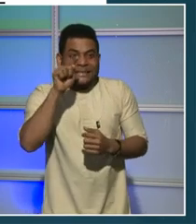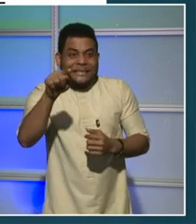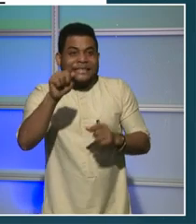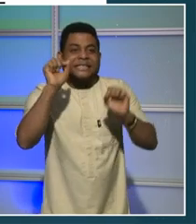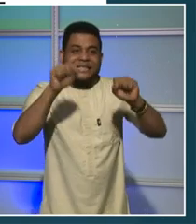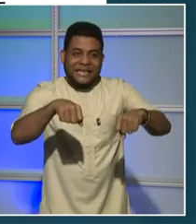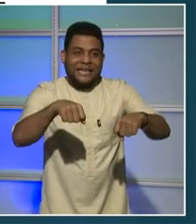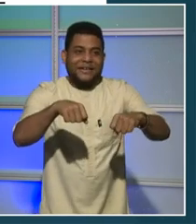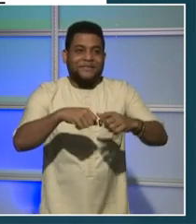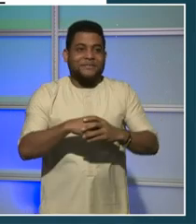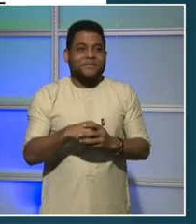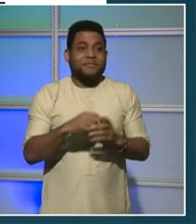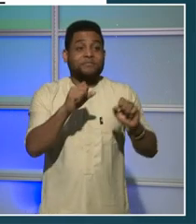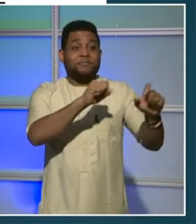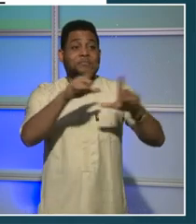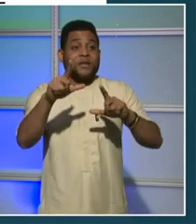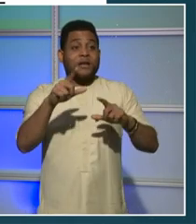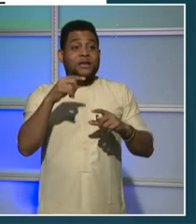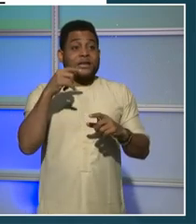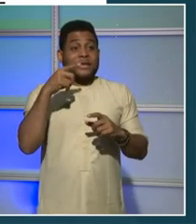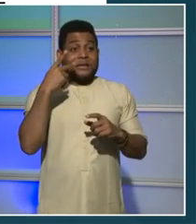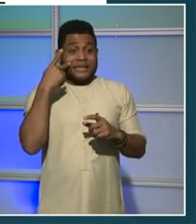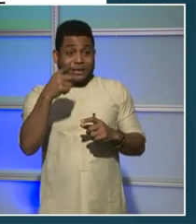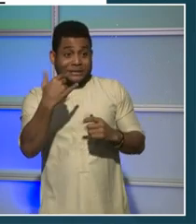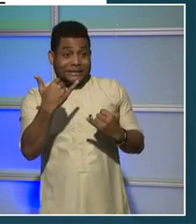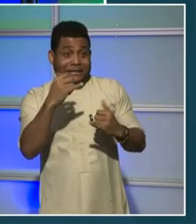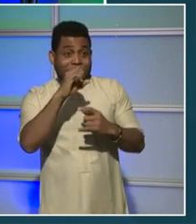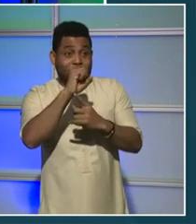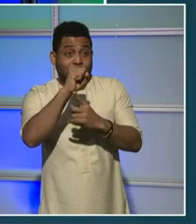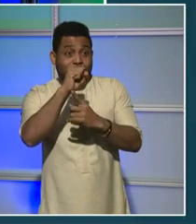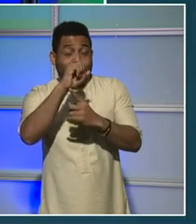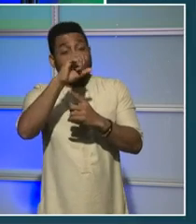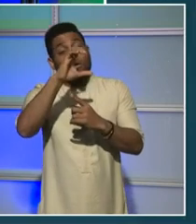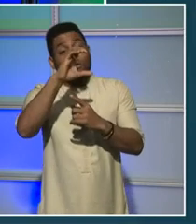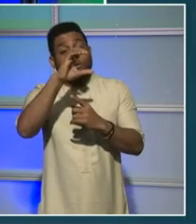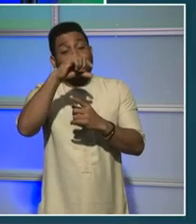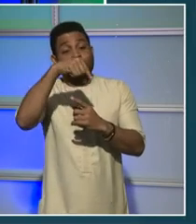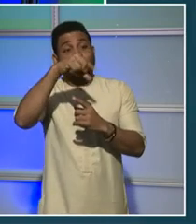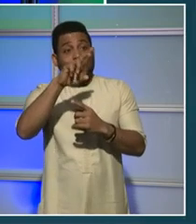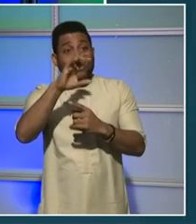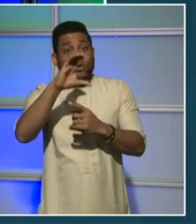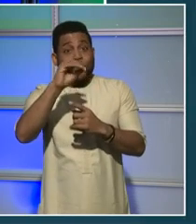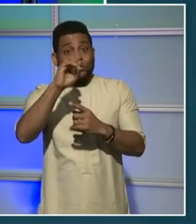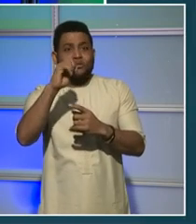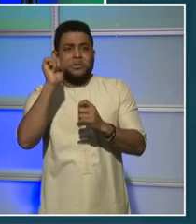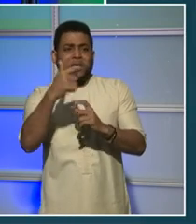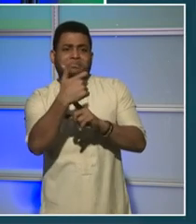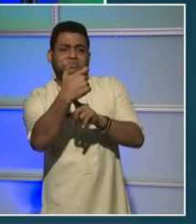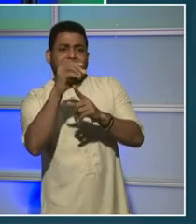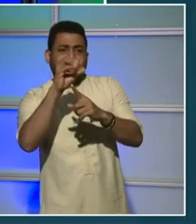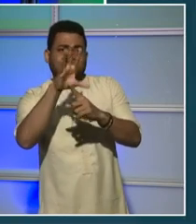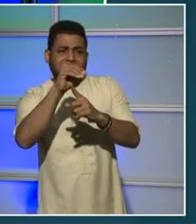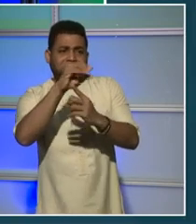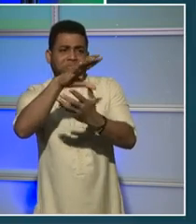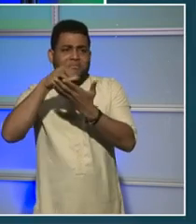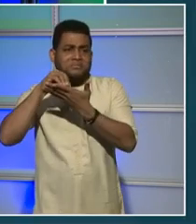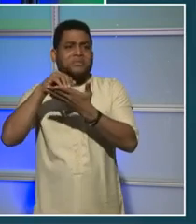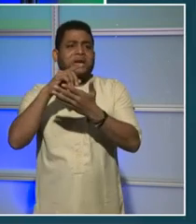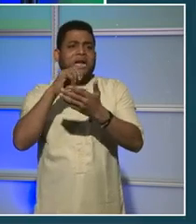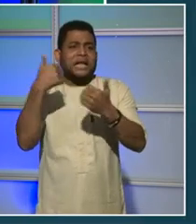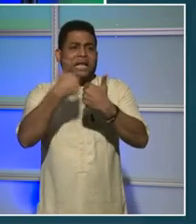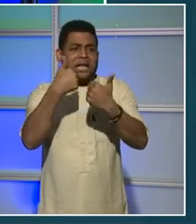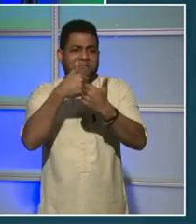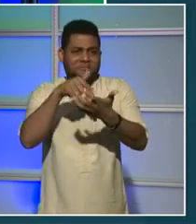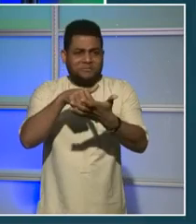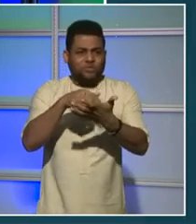the screen right now. So scan that code to start allocating your $100. In a moment, we will also begin our Q&A session with Mayor Bowser. On that same